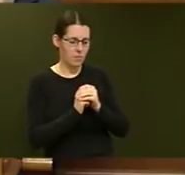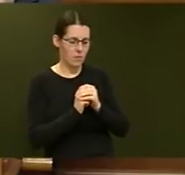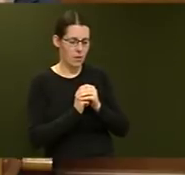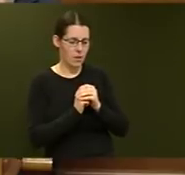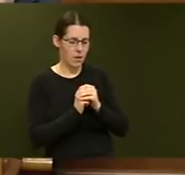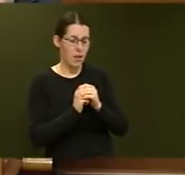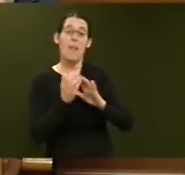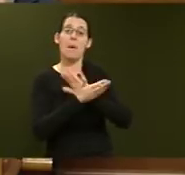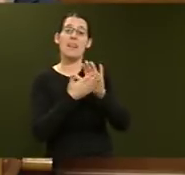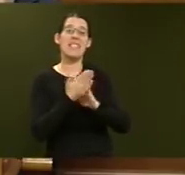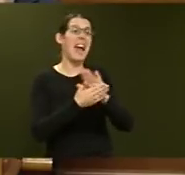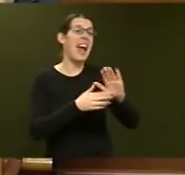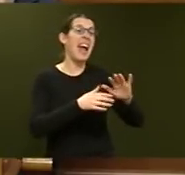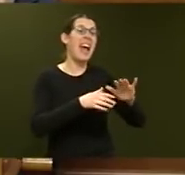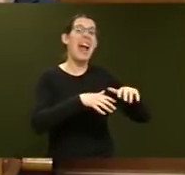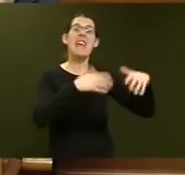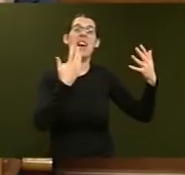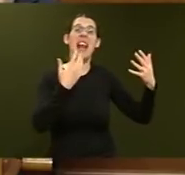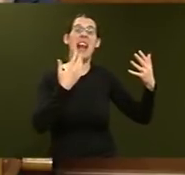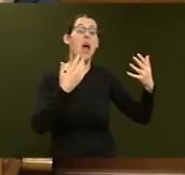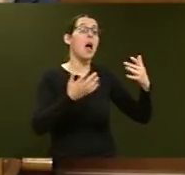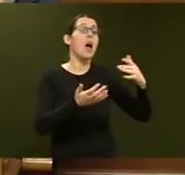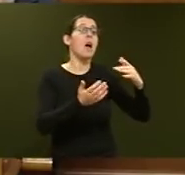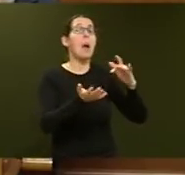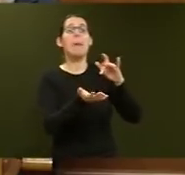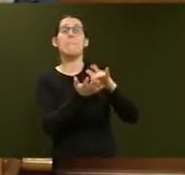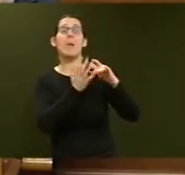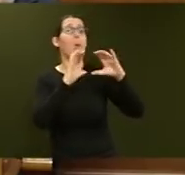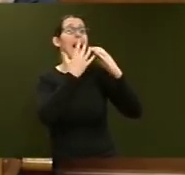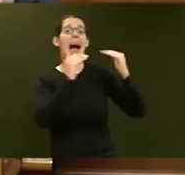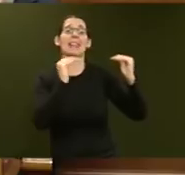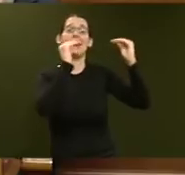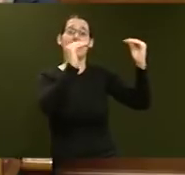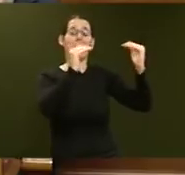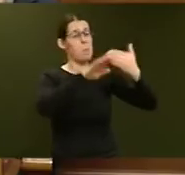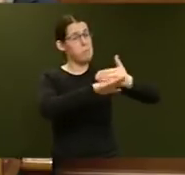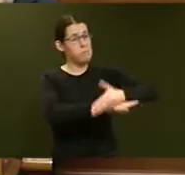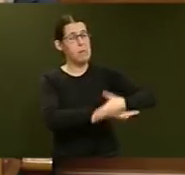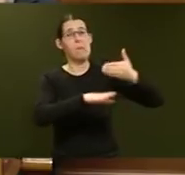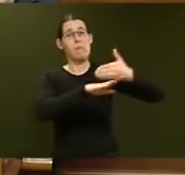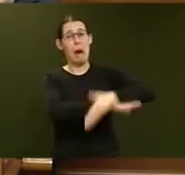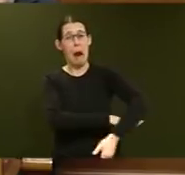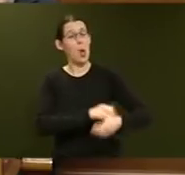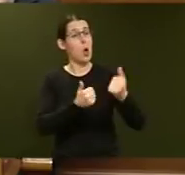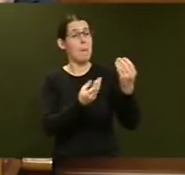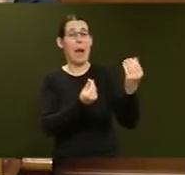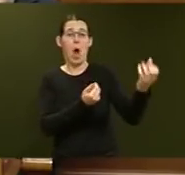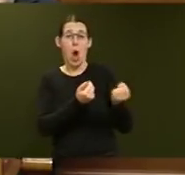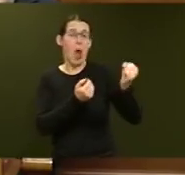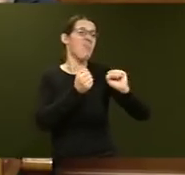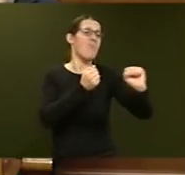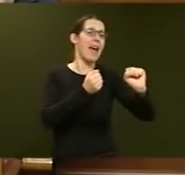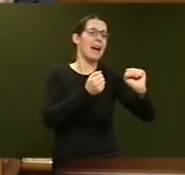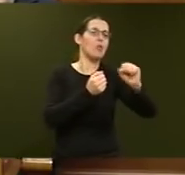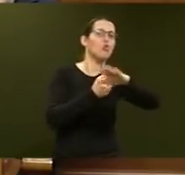even the sons and daughters of the middle class who have worked hard, who earn good money, but in our country's biggest